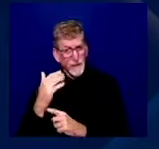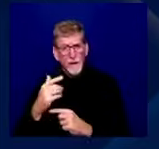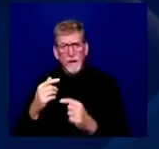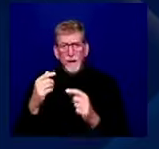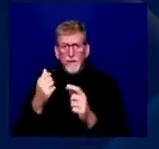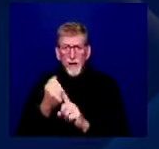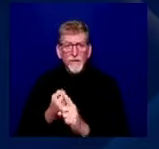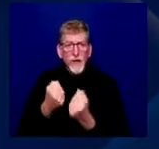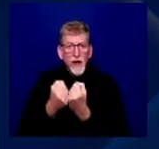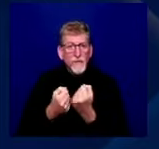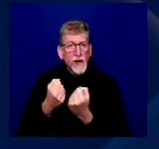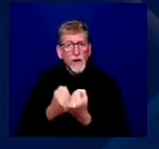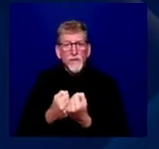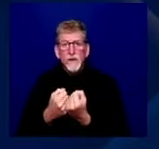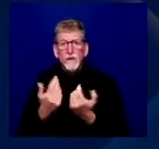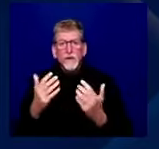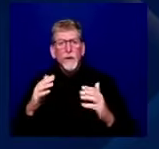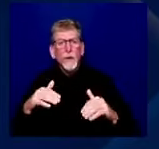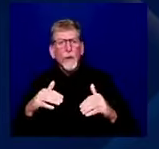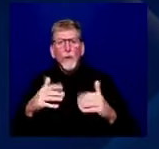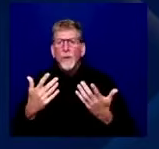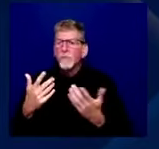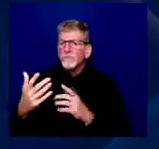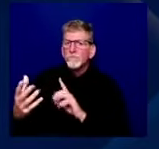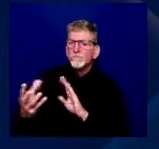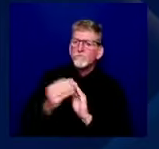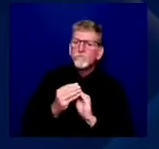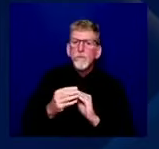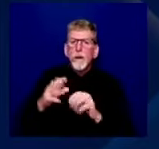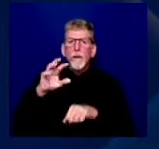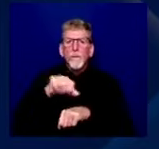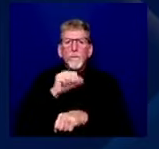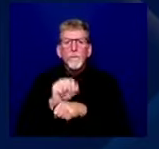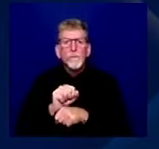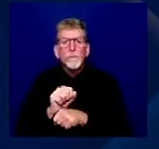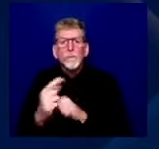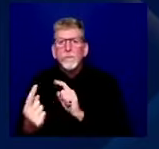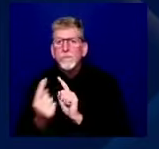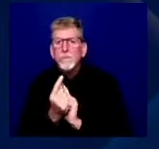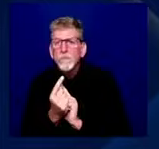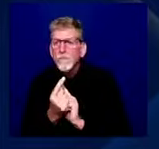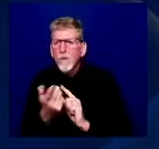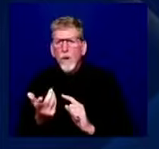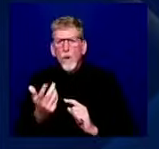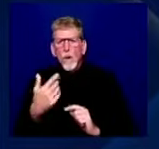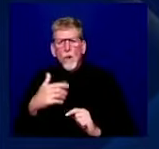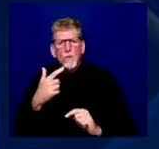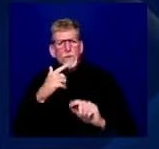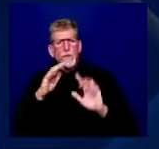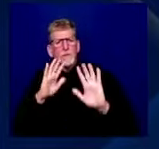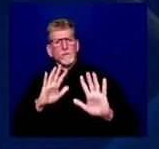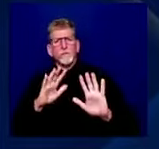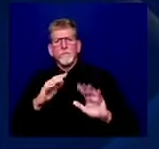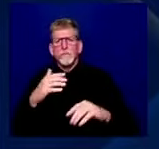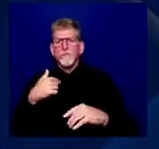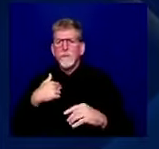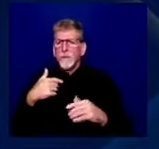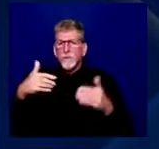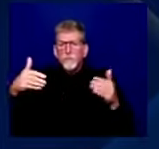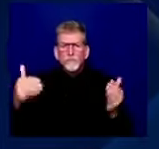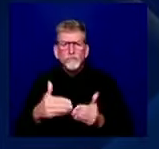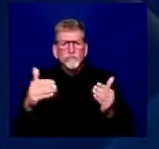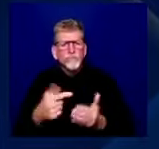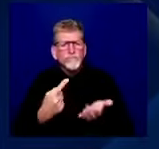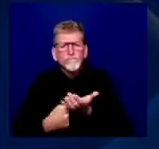welcomed us with open arms. You were championing legislation even back then. But to be here standing arm in arm with you on the verge of this unprecedented